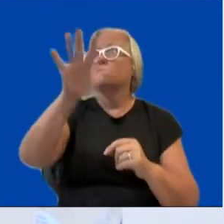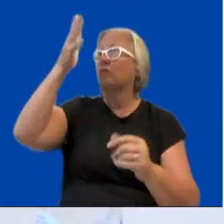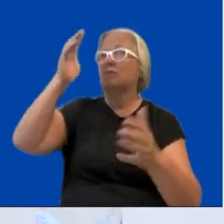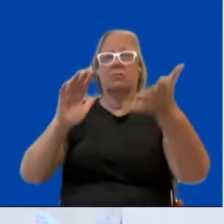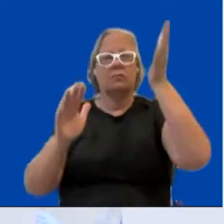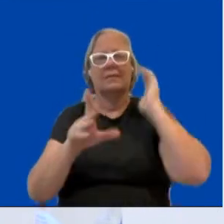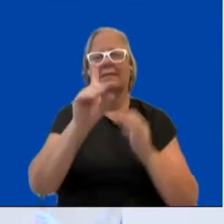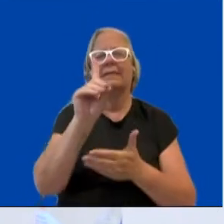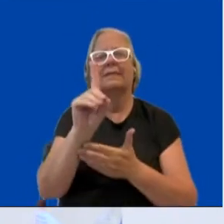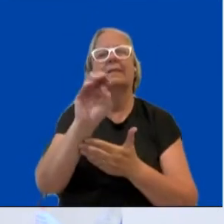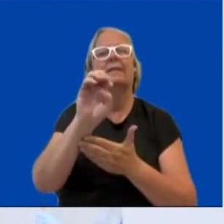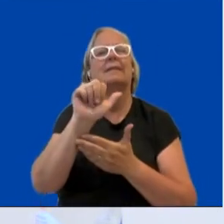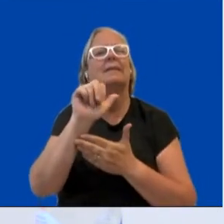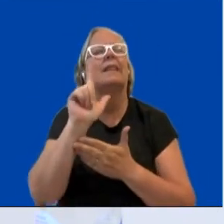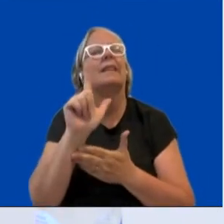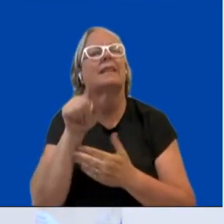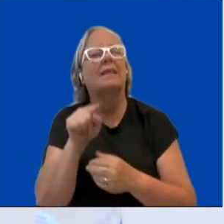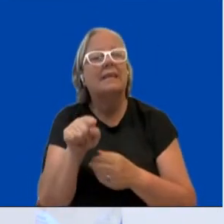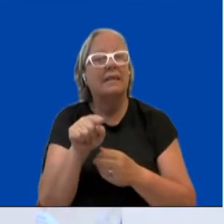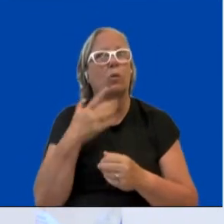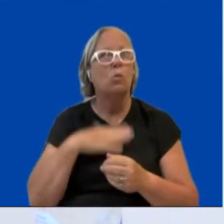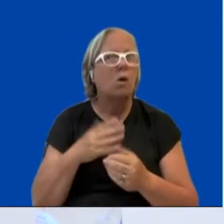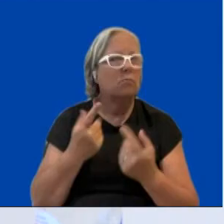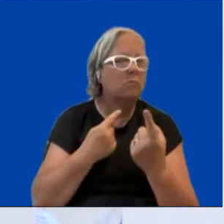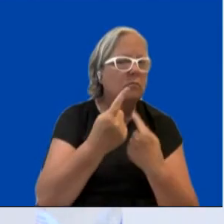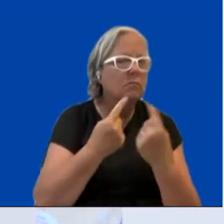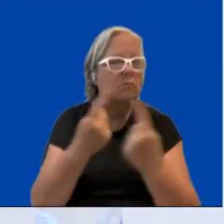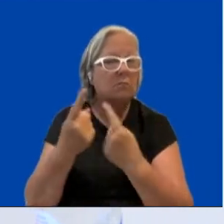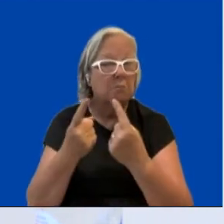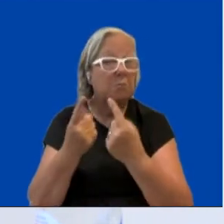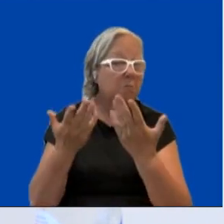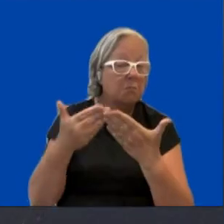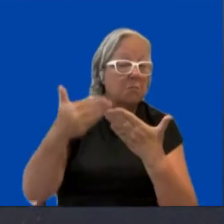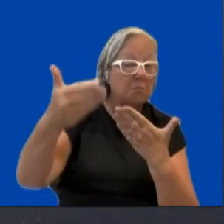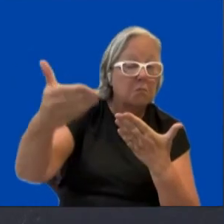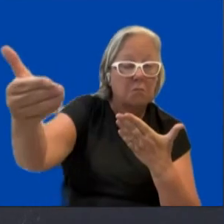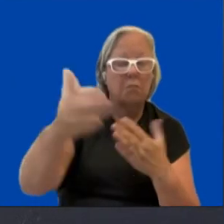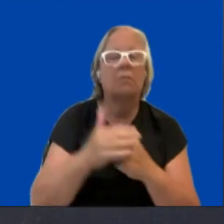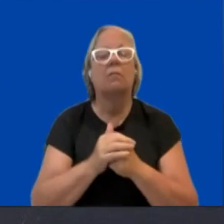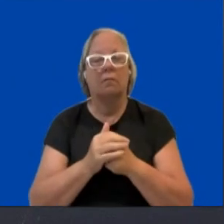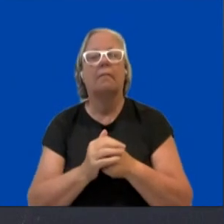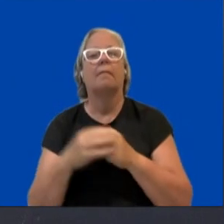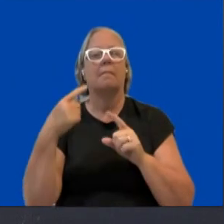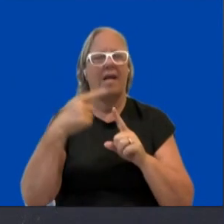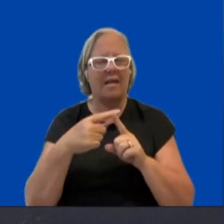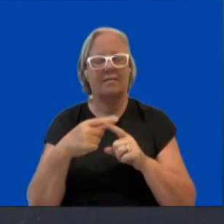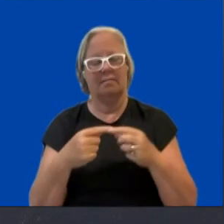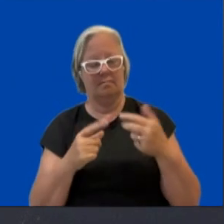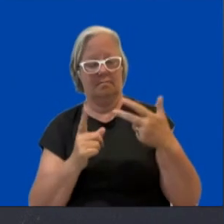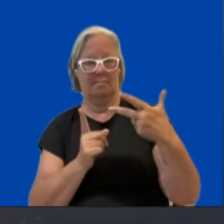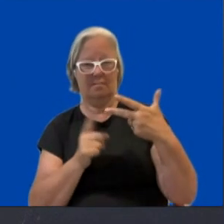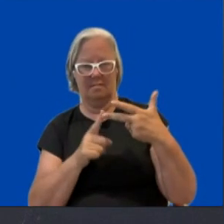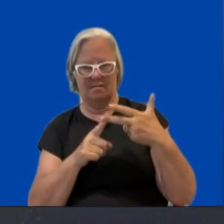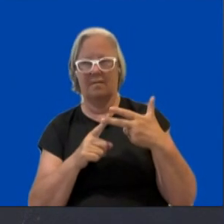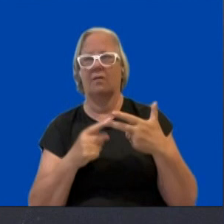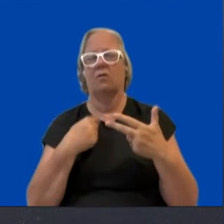coming years. And finally, we will share our know-how and we will provide concrete tools